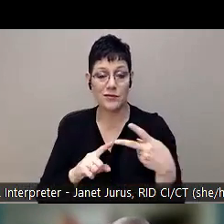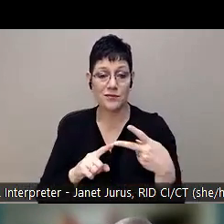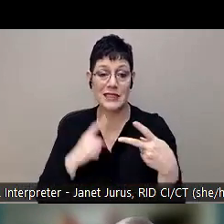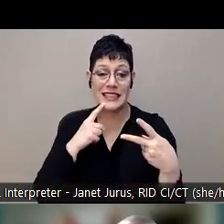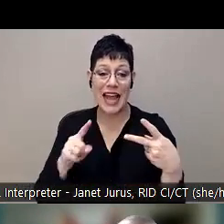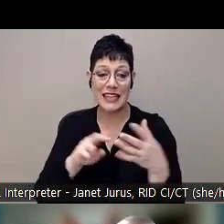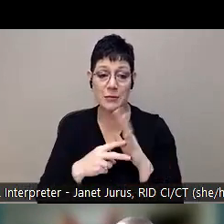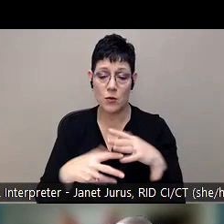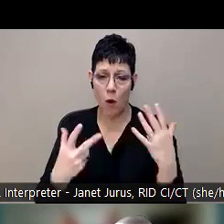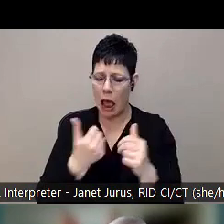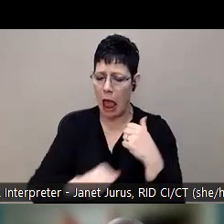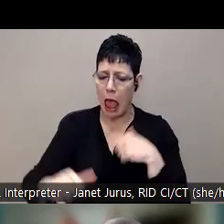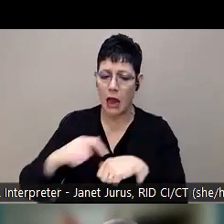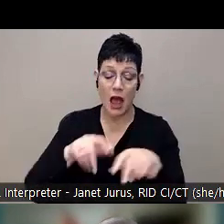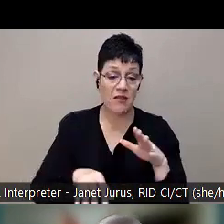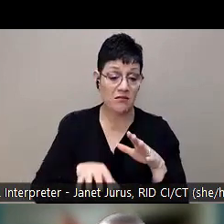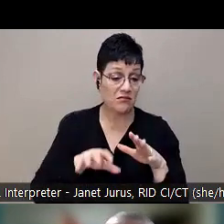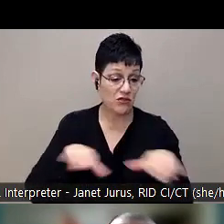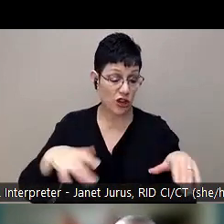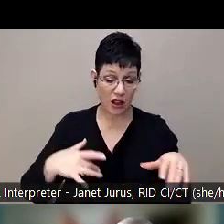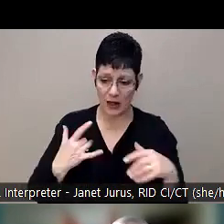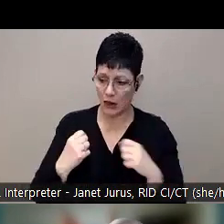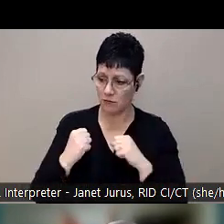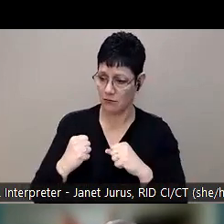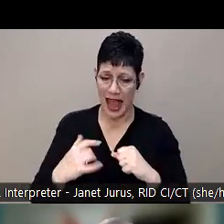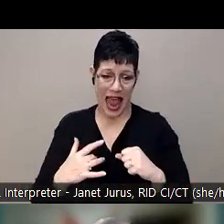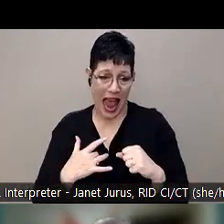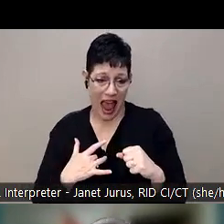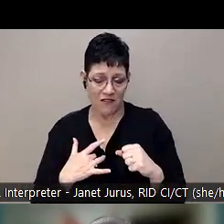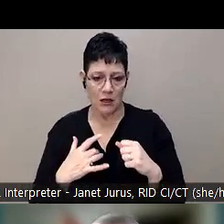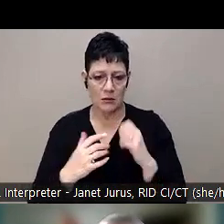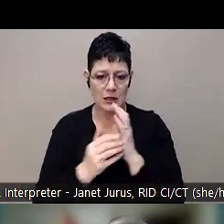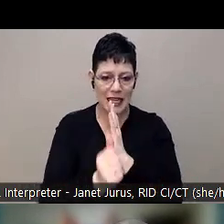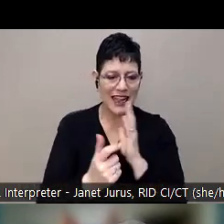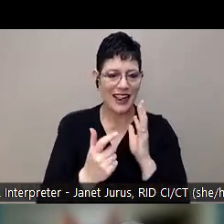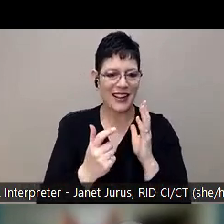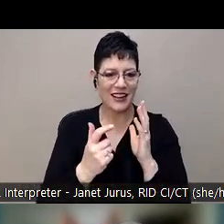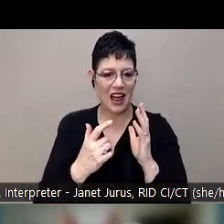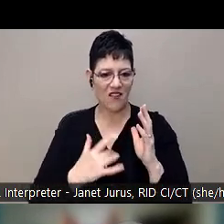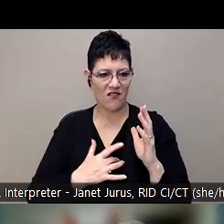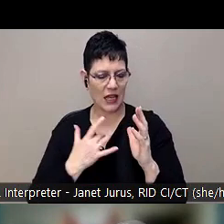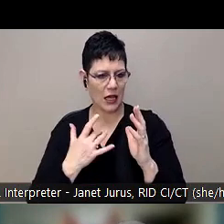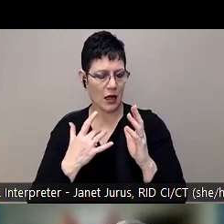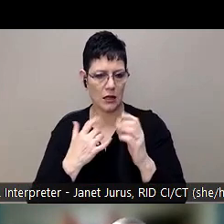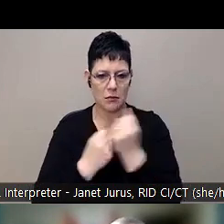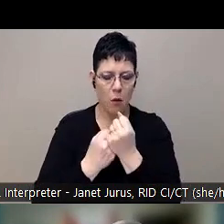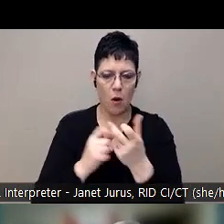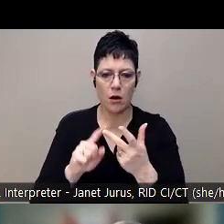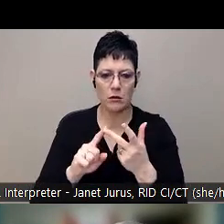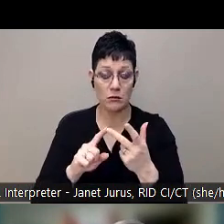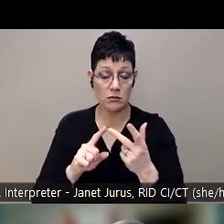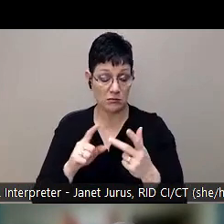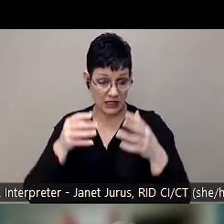learns a skill, feels supported, knows who to call, or makes a healthy choice. We want